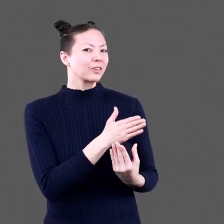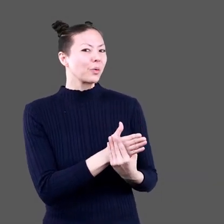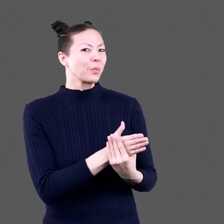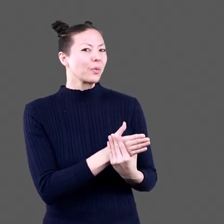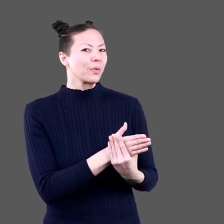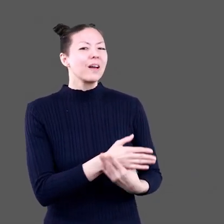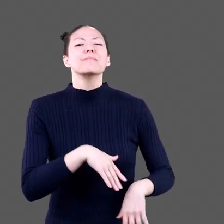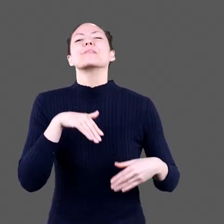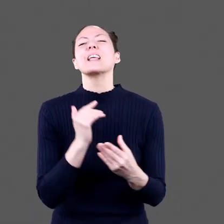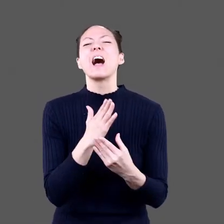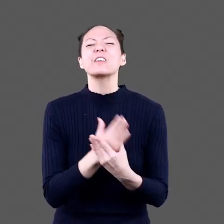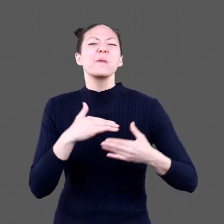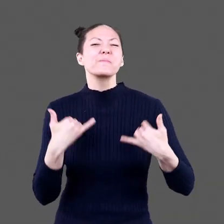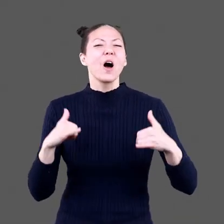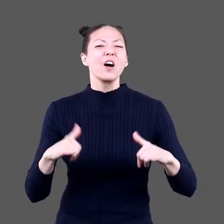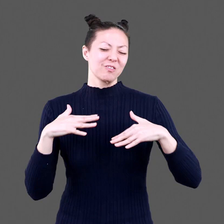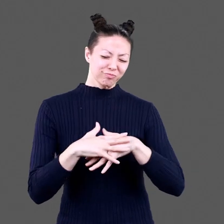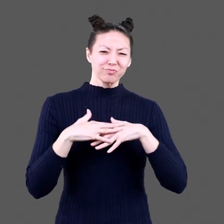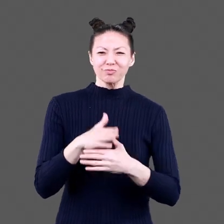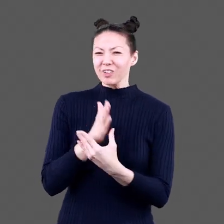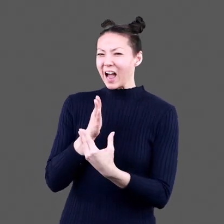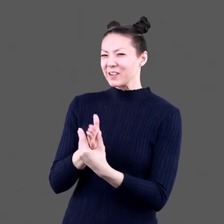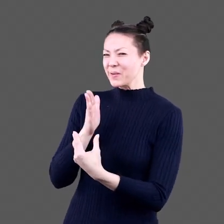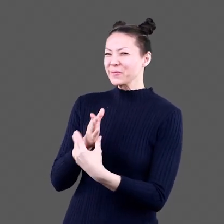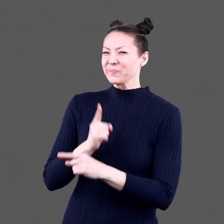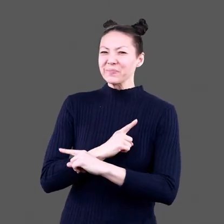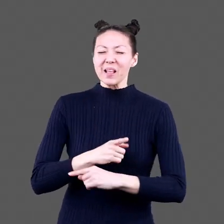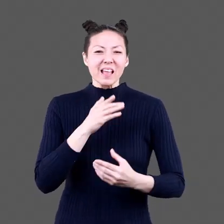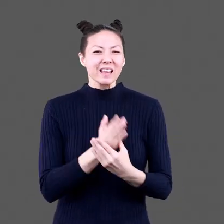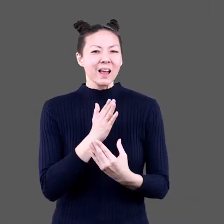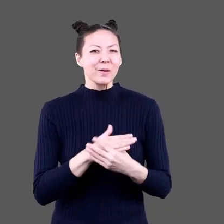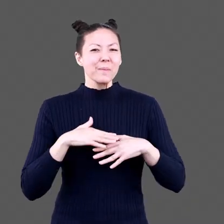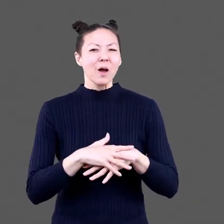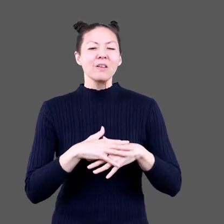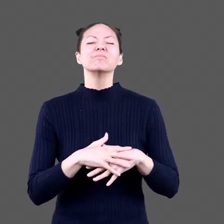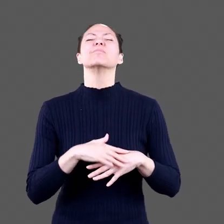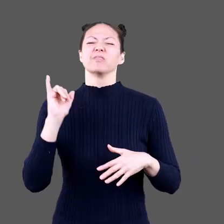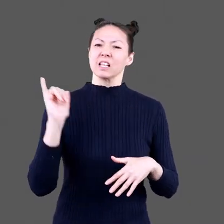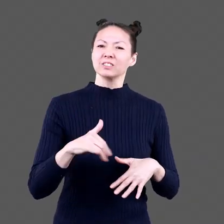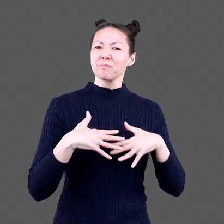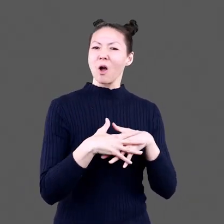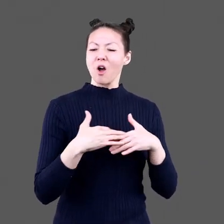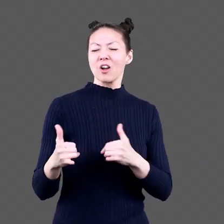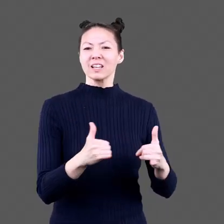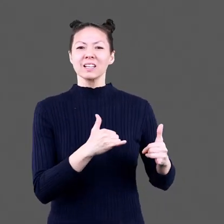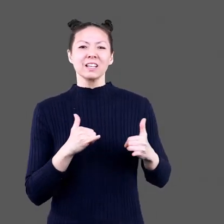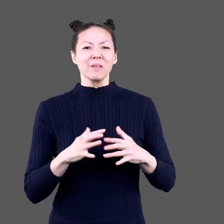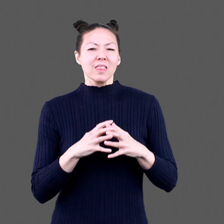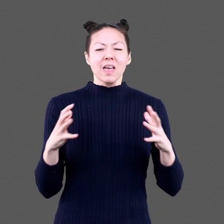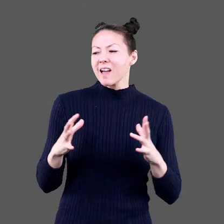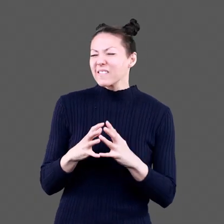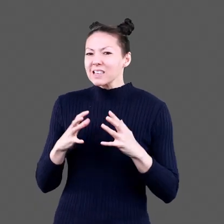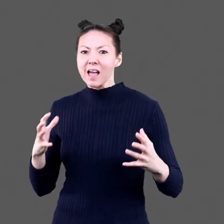tacos is Taco parties! Taco parties are parties